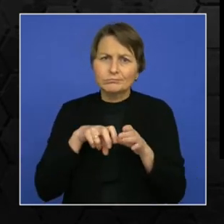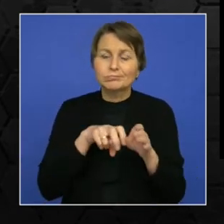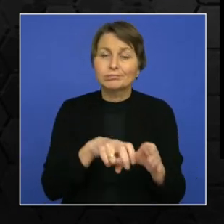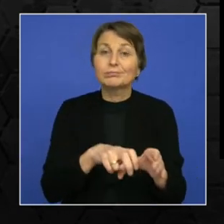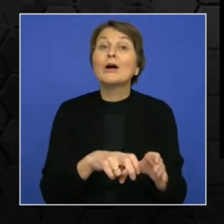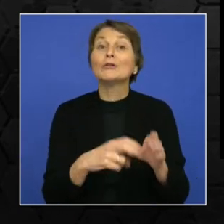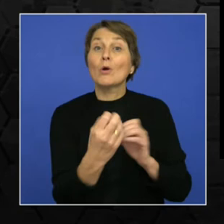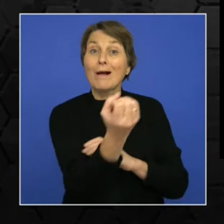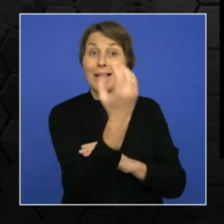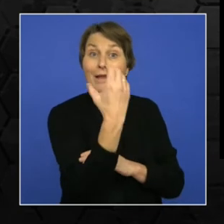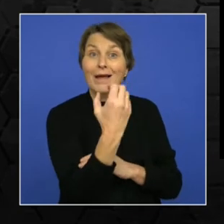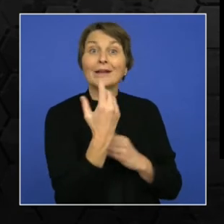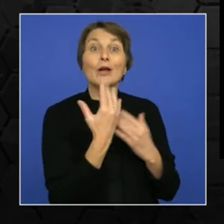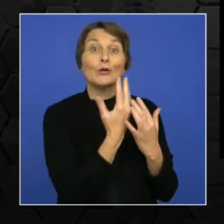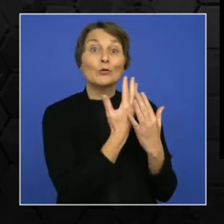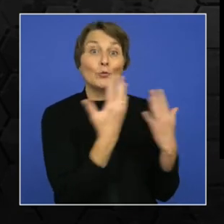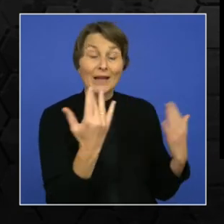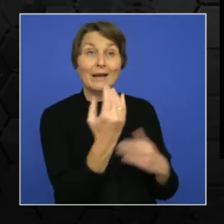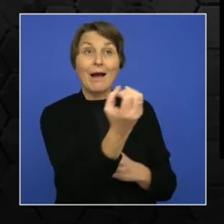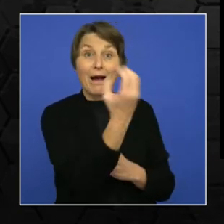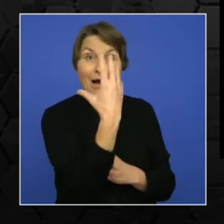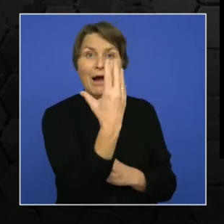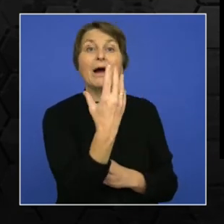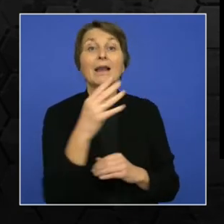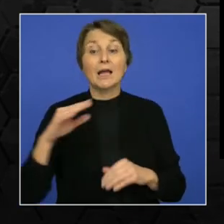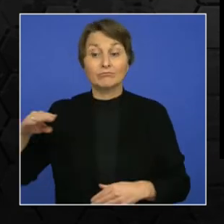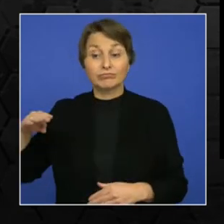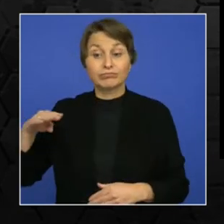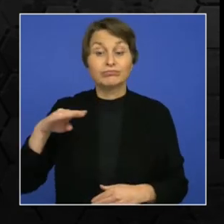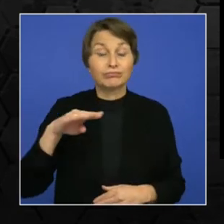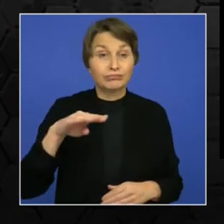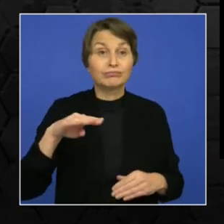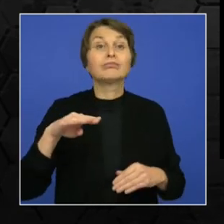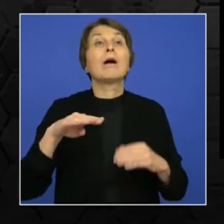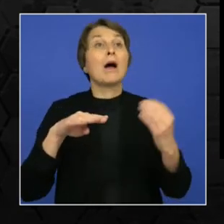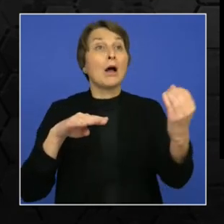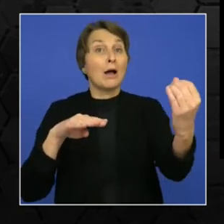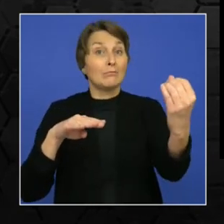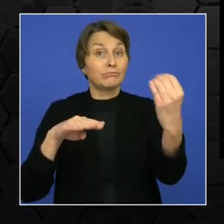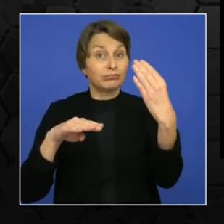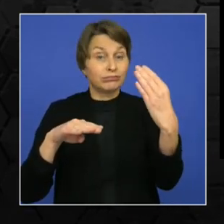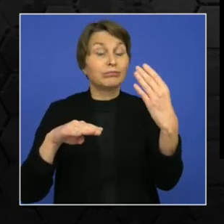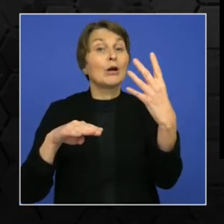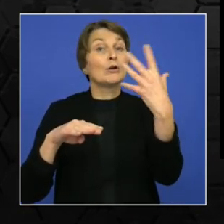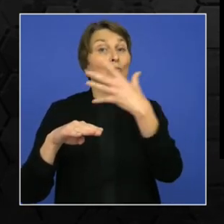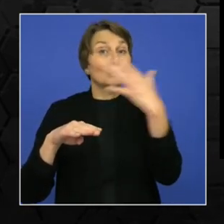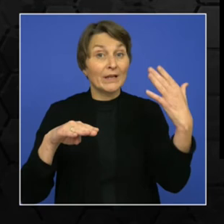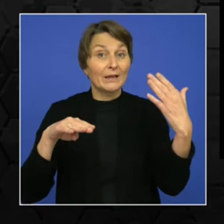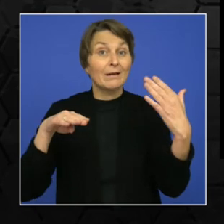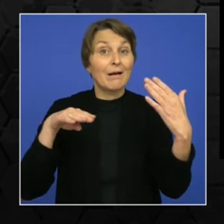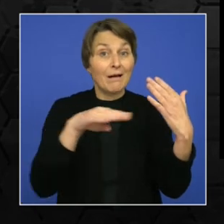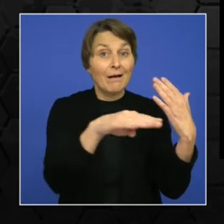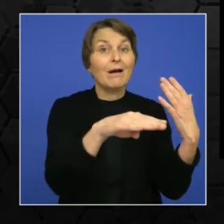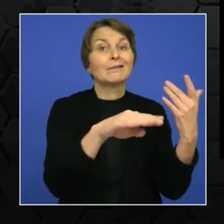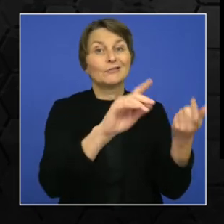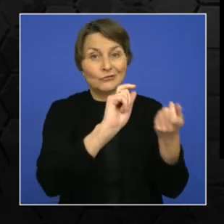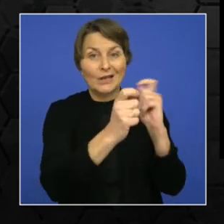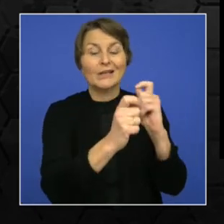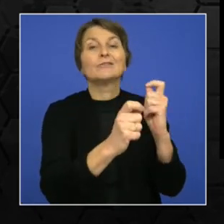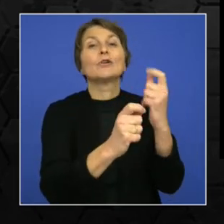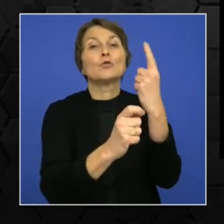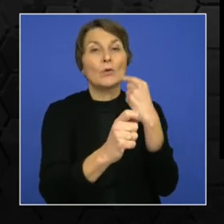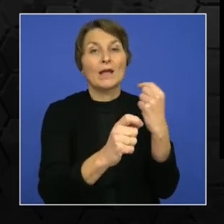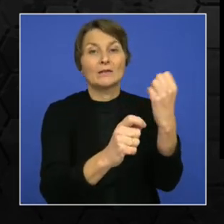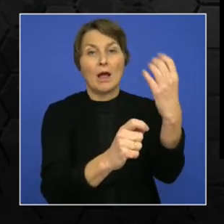green when the vehicle arrives and it quickly turns to red as soon as the vehicle is gone. So there are bus only turns, bus only green